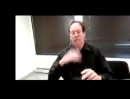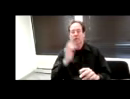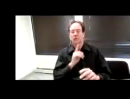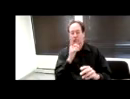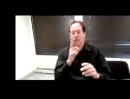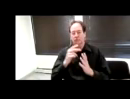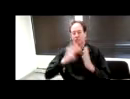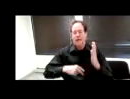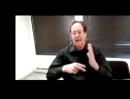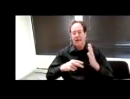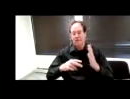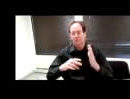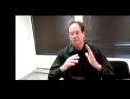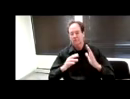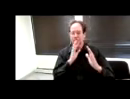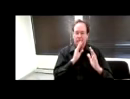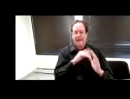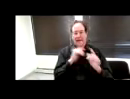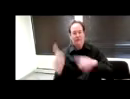out loud and answered.